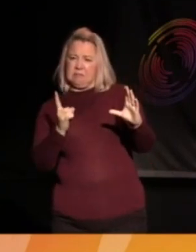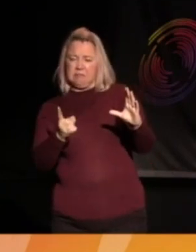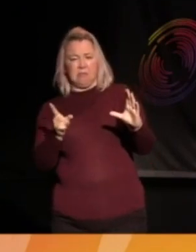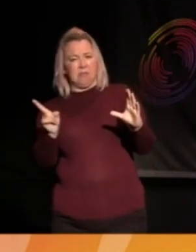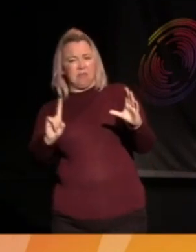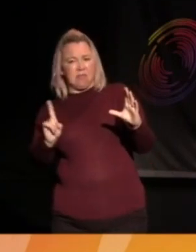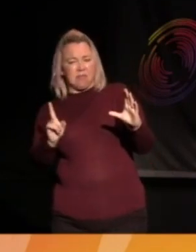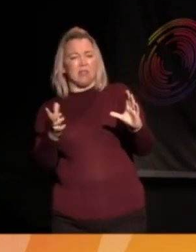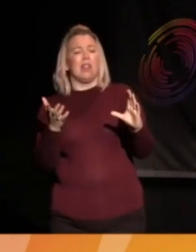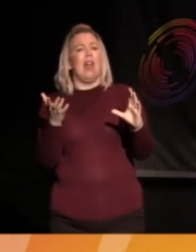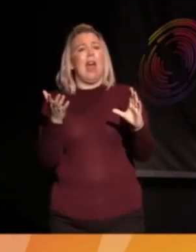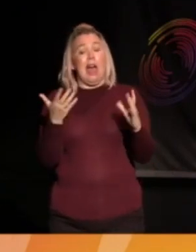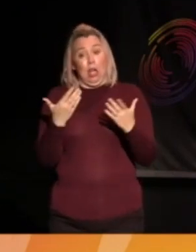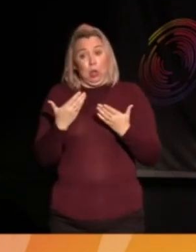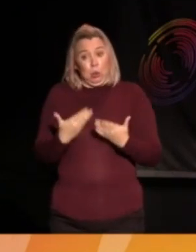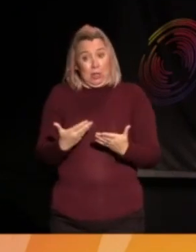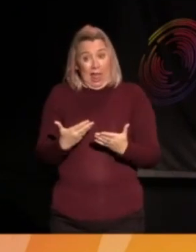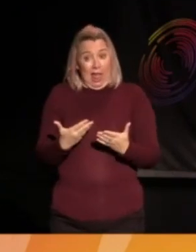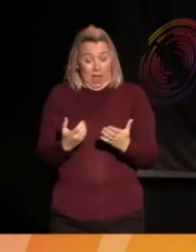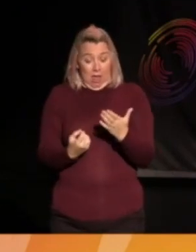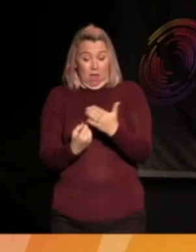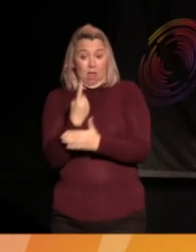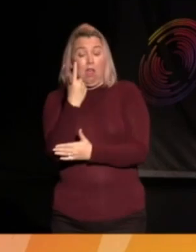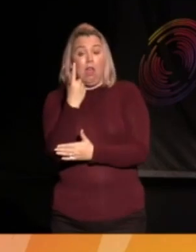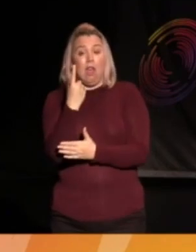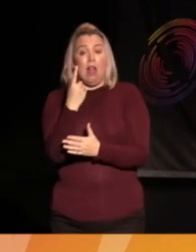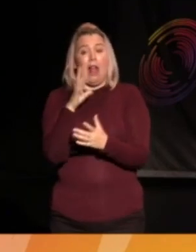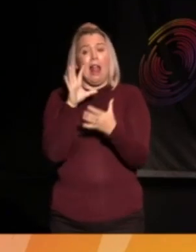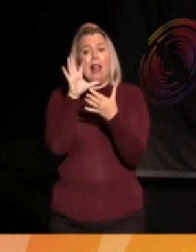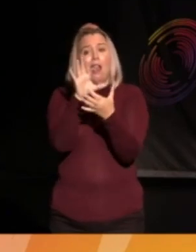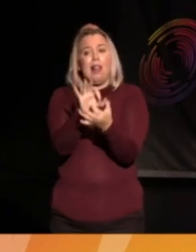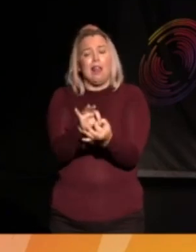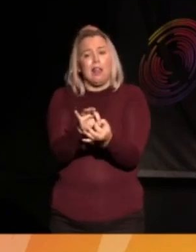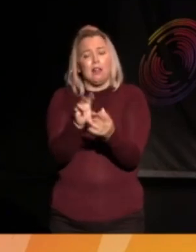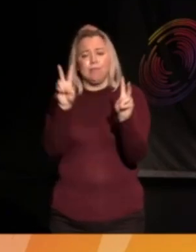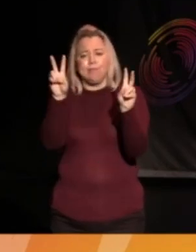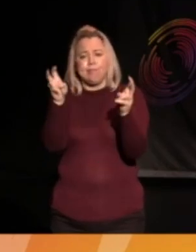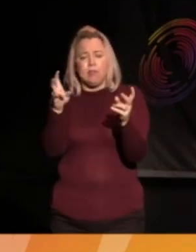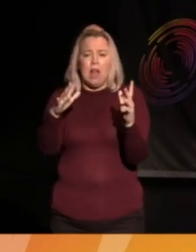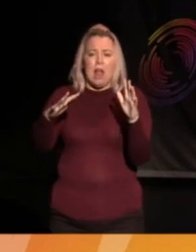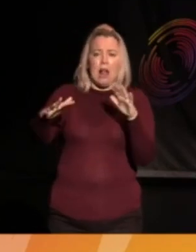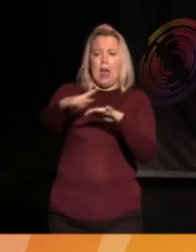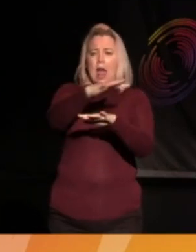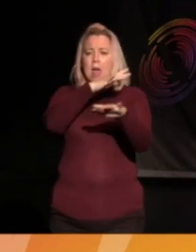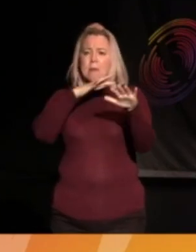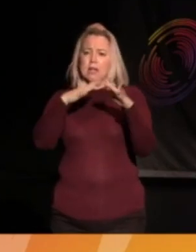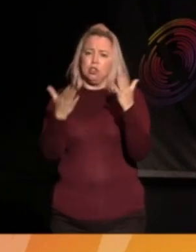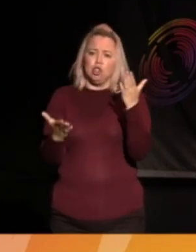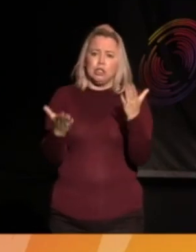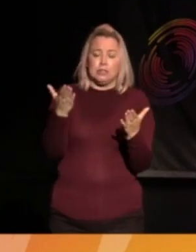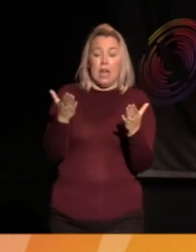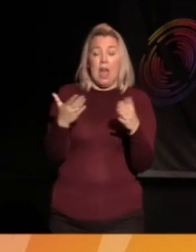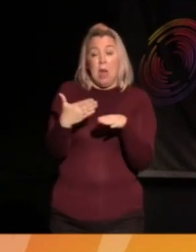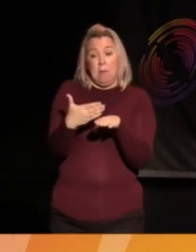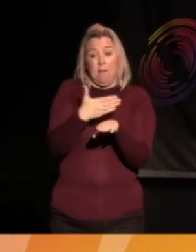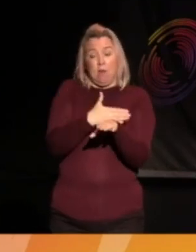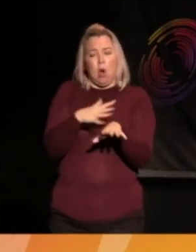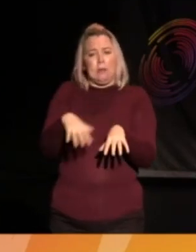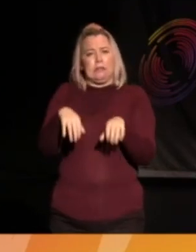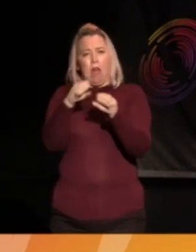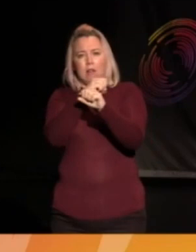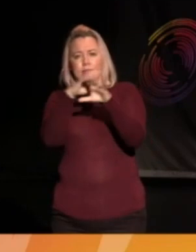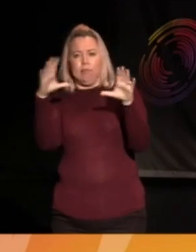an issue today specifically about climate justice. So before we come on to the idea of a human rights city,